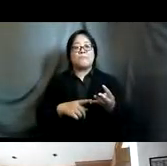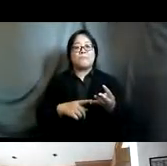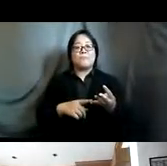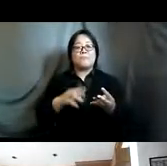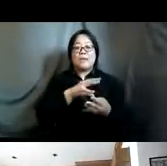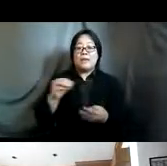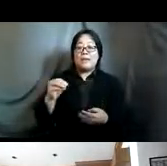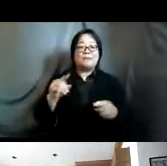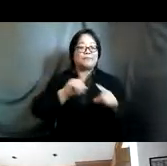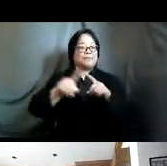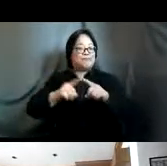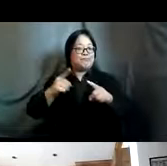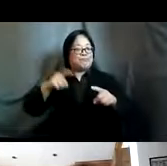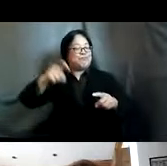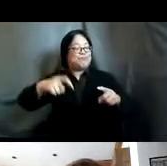rights